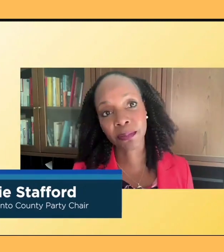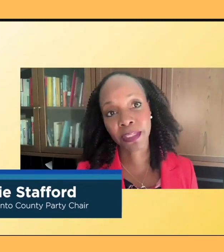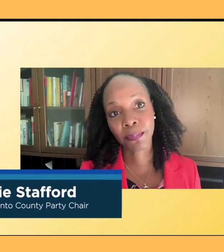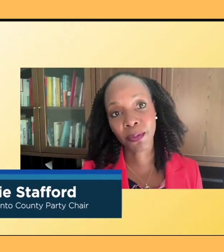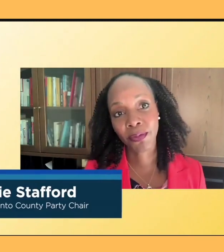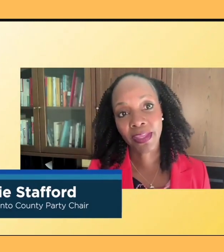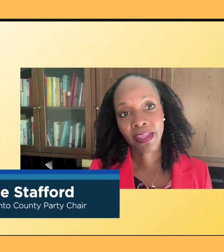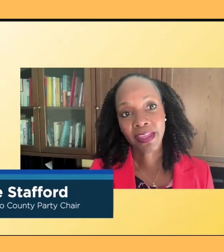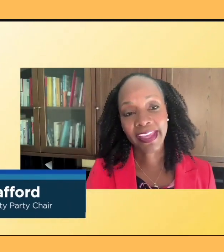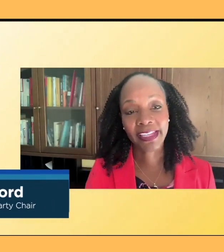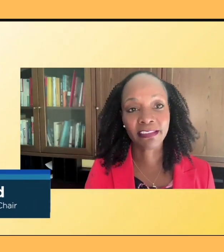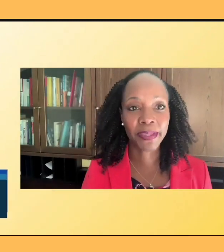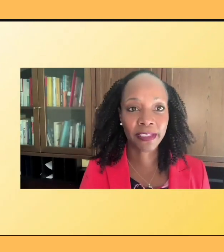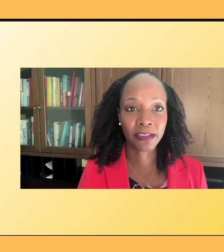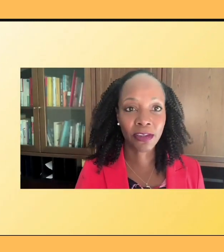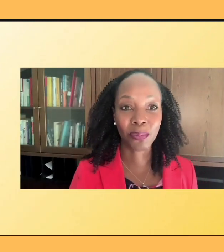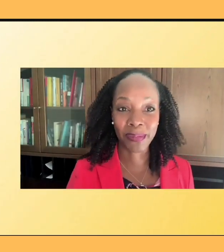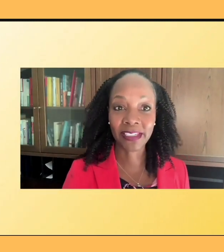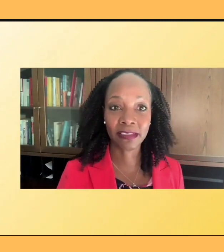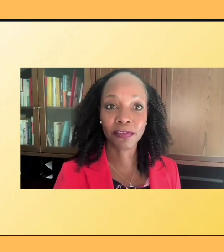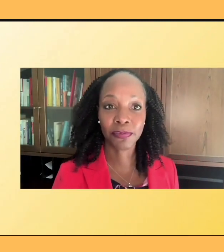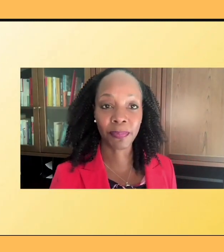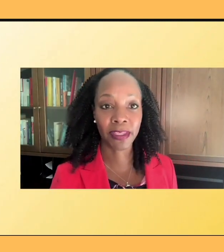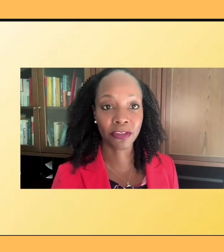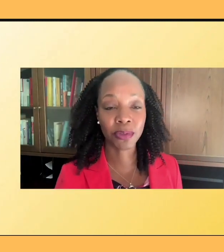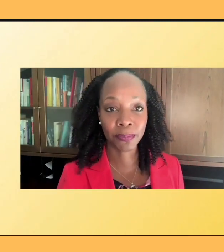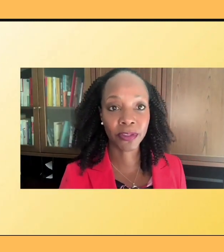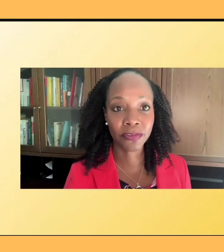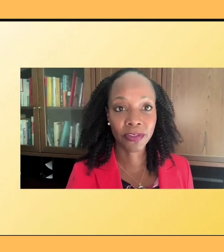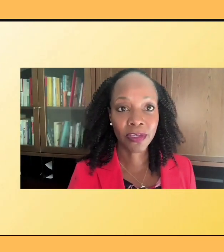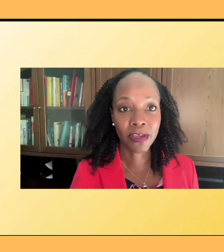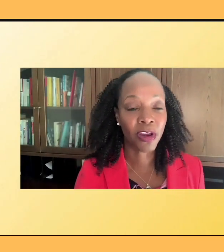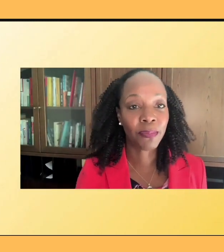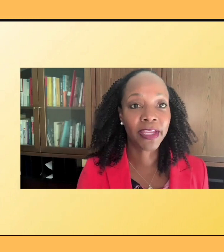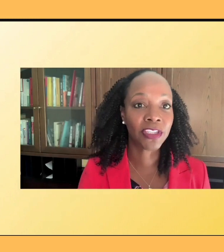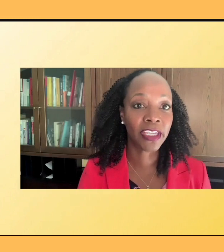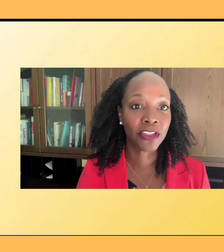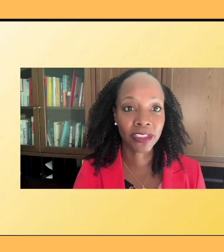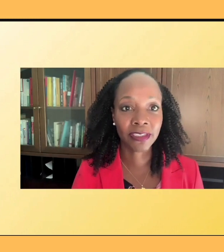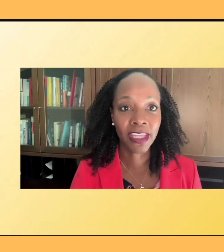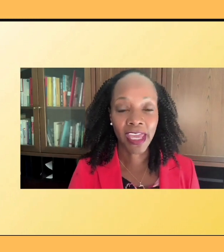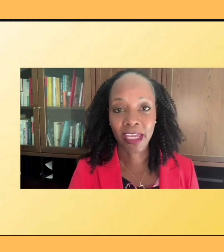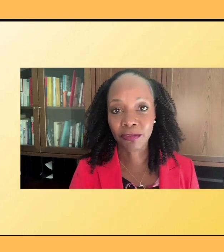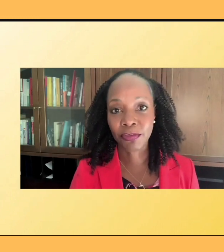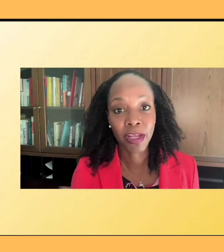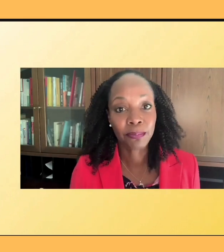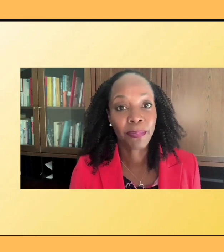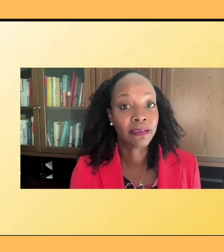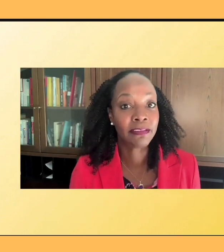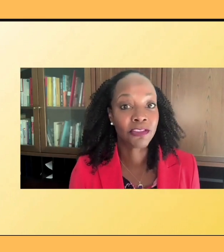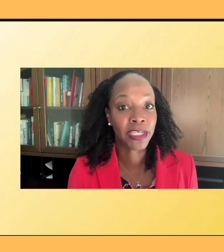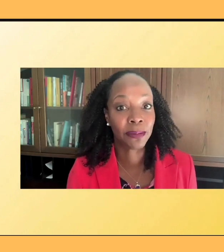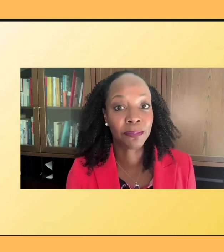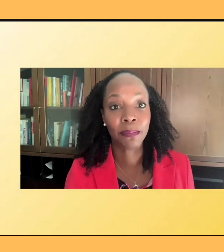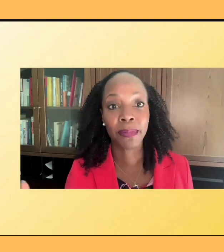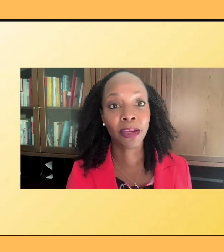omitted from the history books, from education, and from mainstream American knowledge.